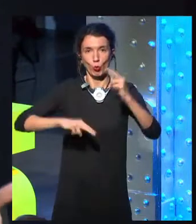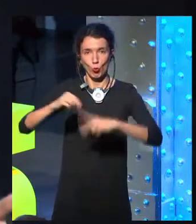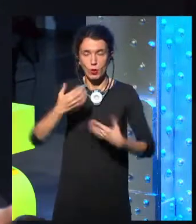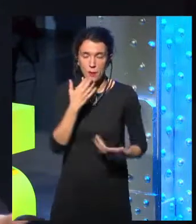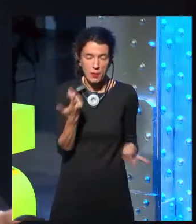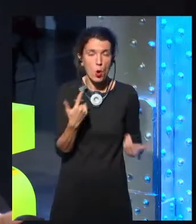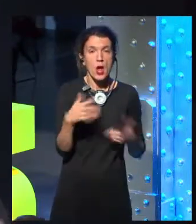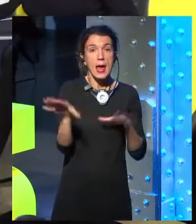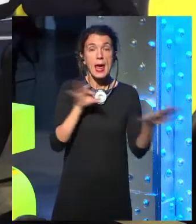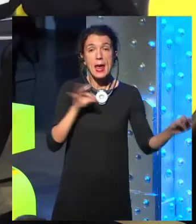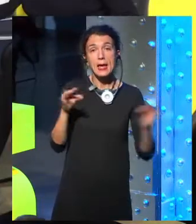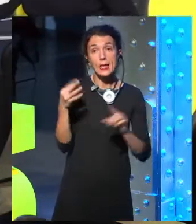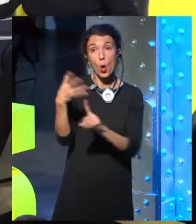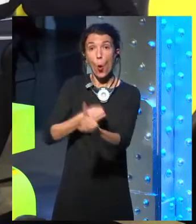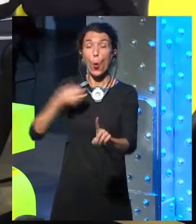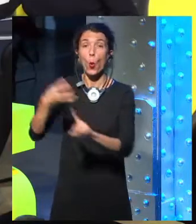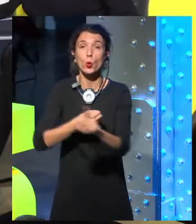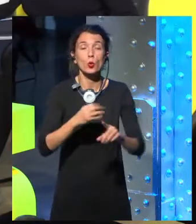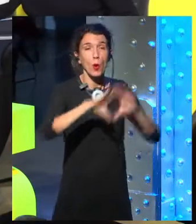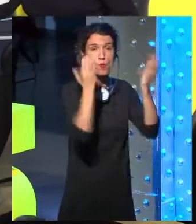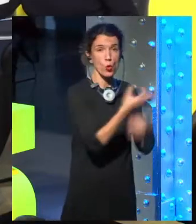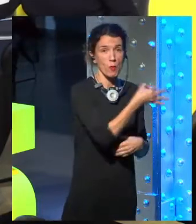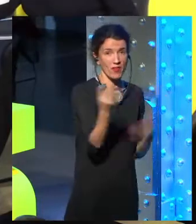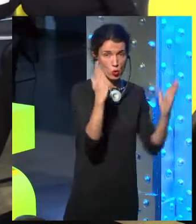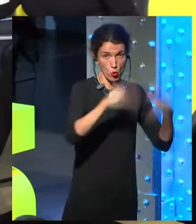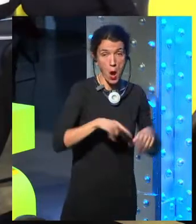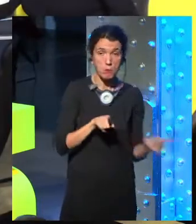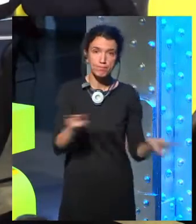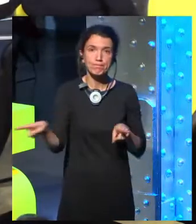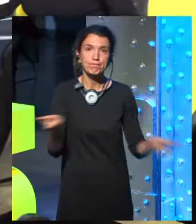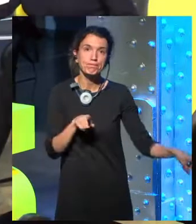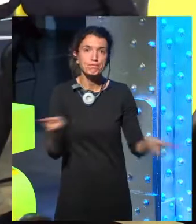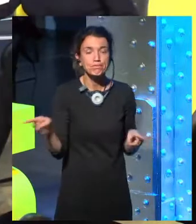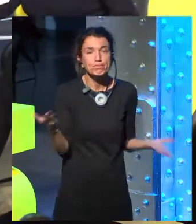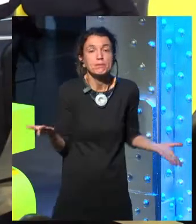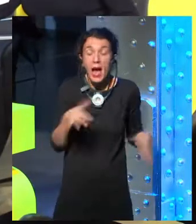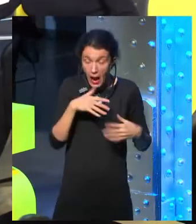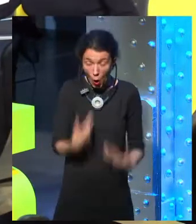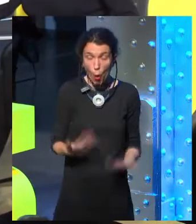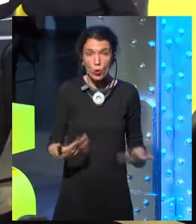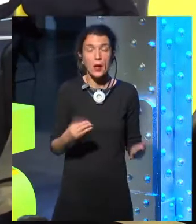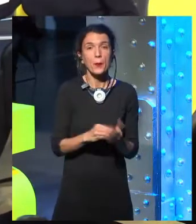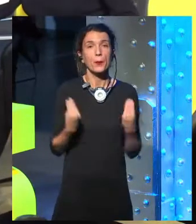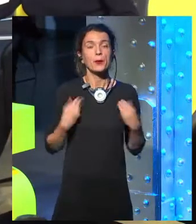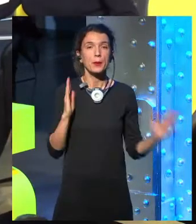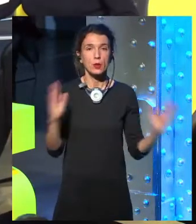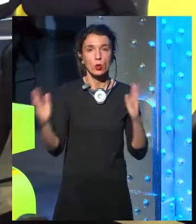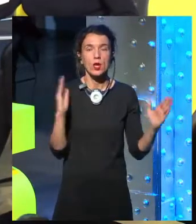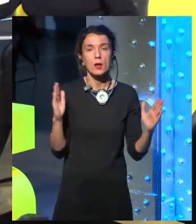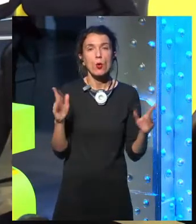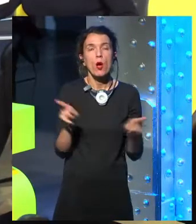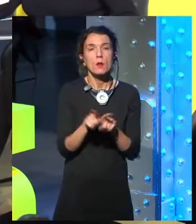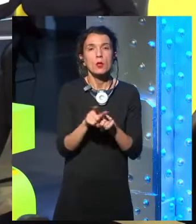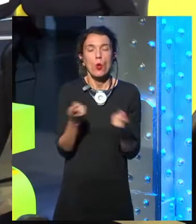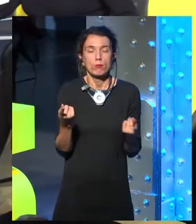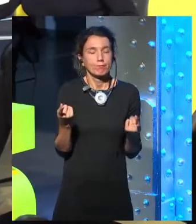means no place. You know, I would say we have a mild dystopia right now. We can fly all over the world, but we have to wait in line